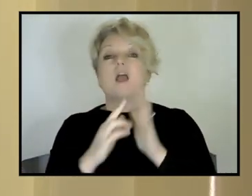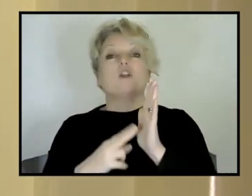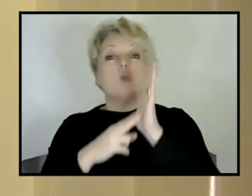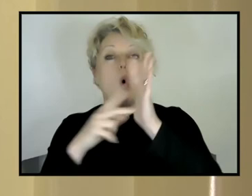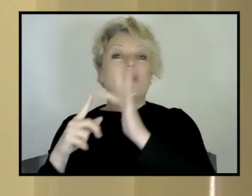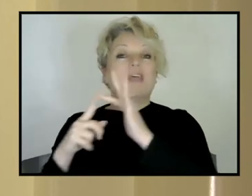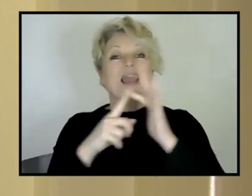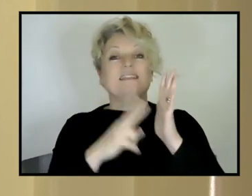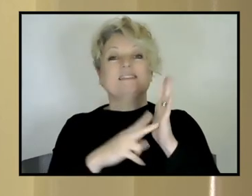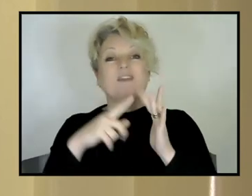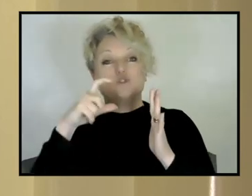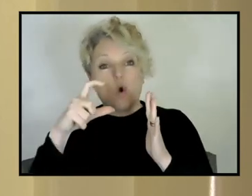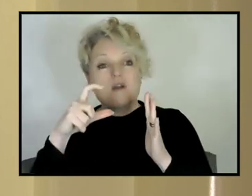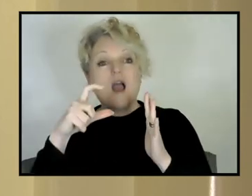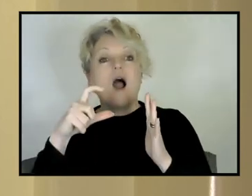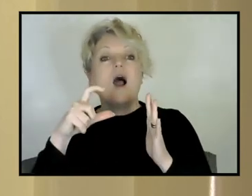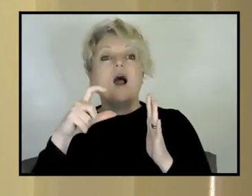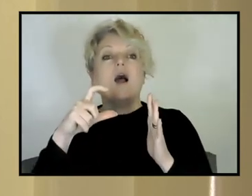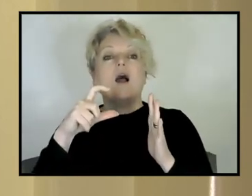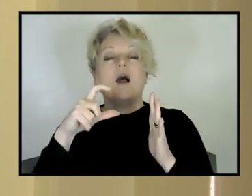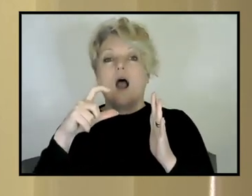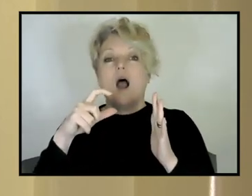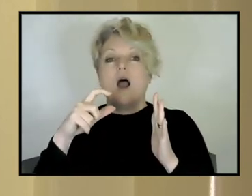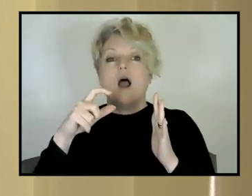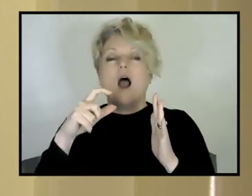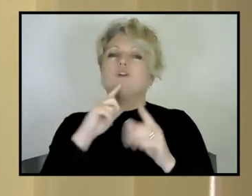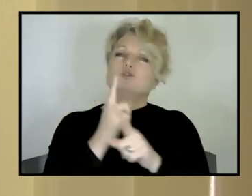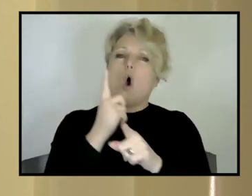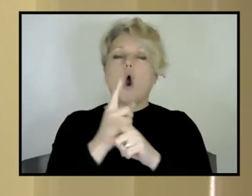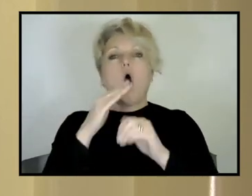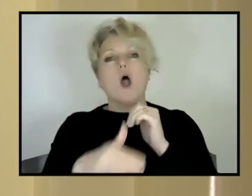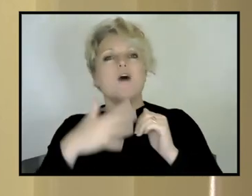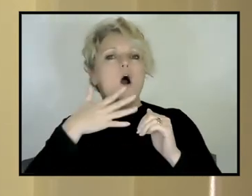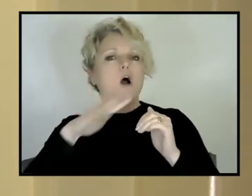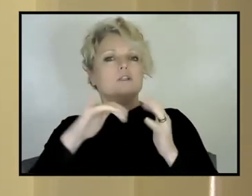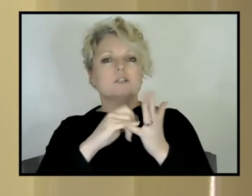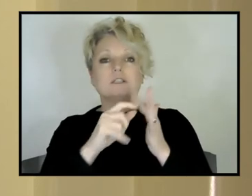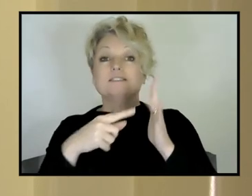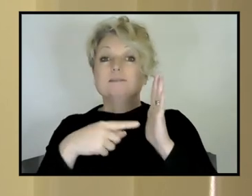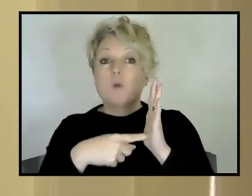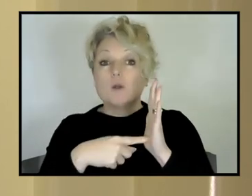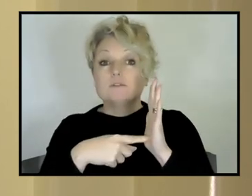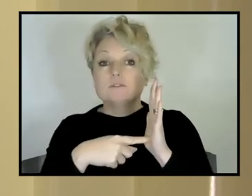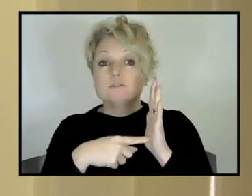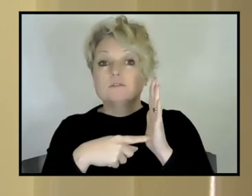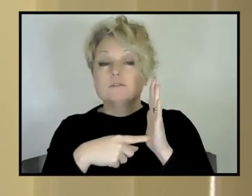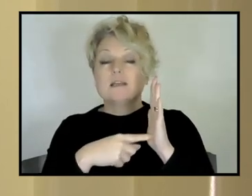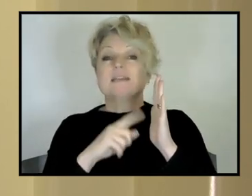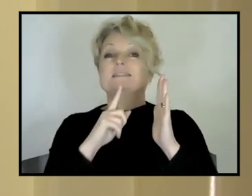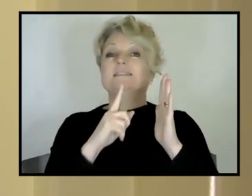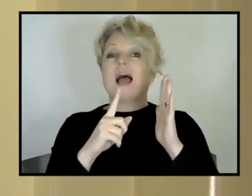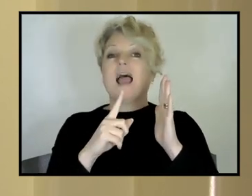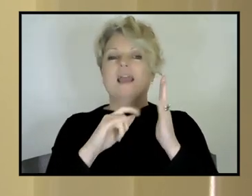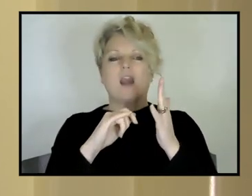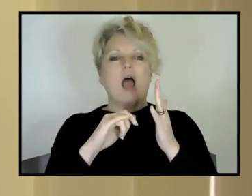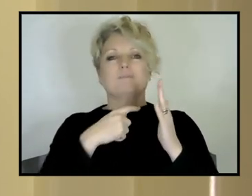go, uh, learning from my geography teacher. Um, they talked about hotspots and, and the fact that, uh, you've got the, uh, the Swiss Alps,